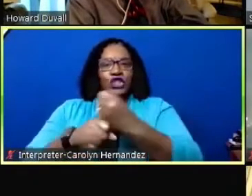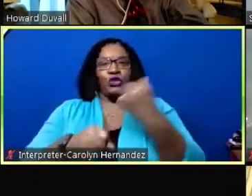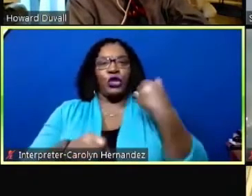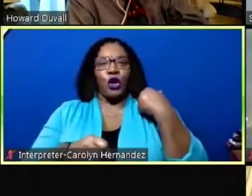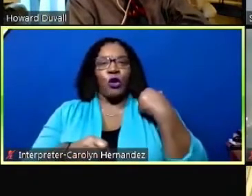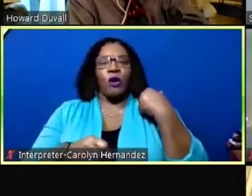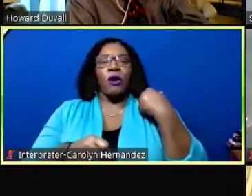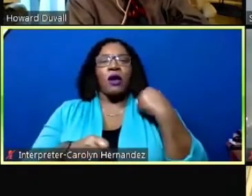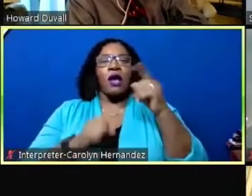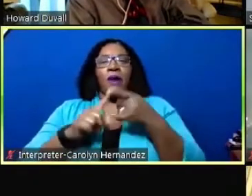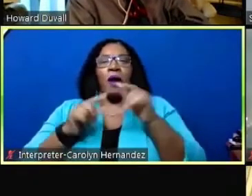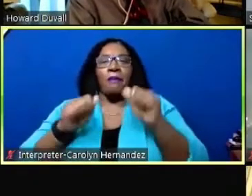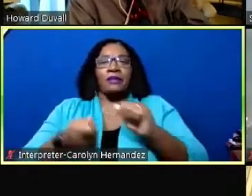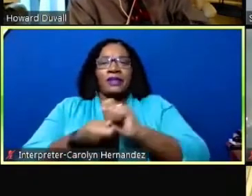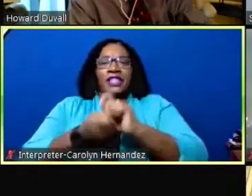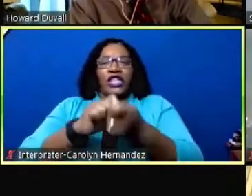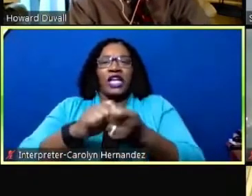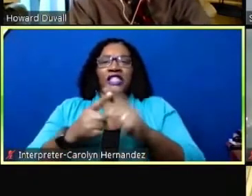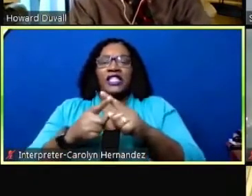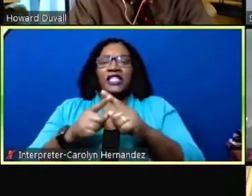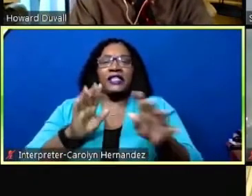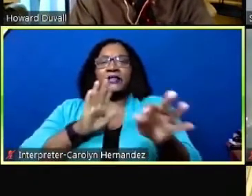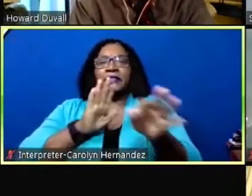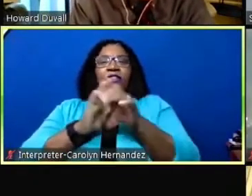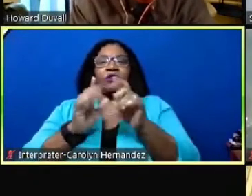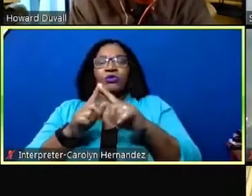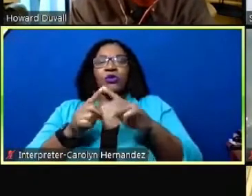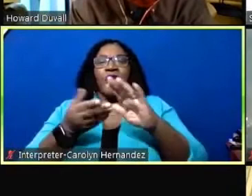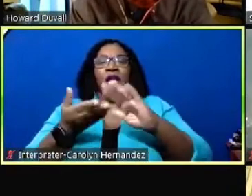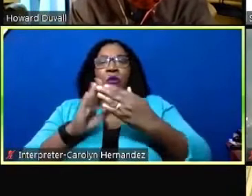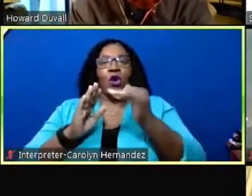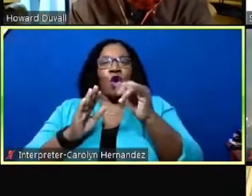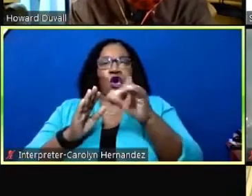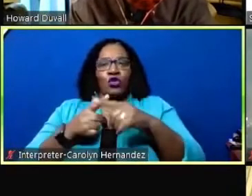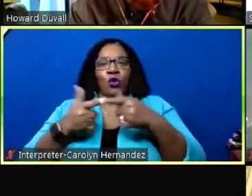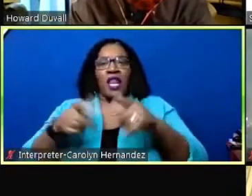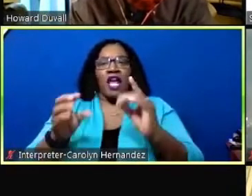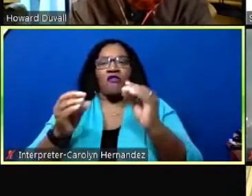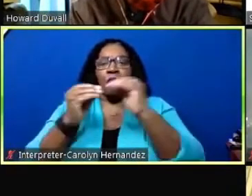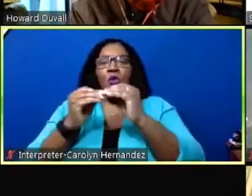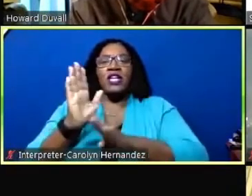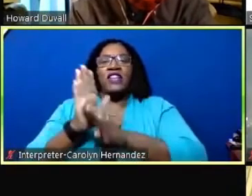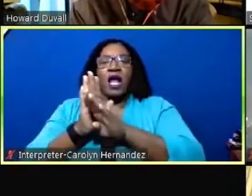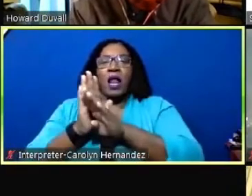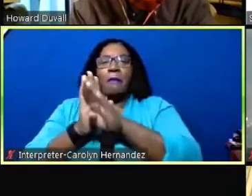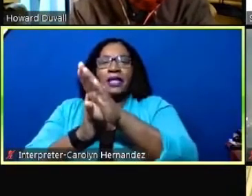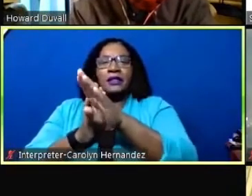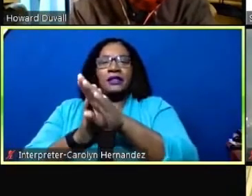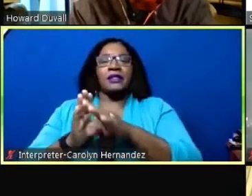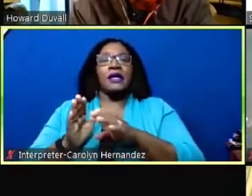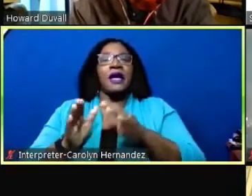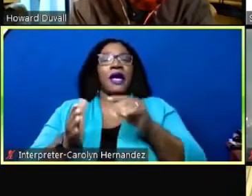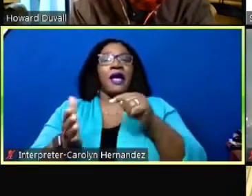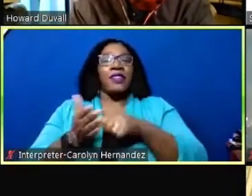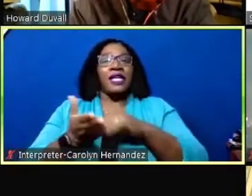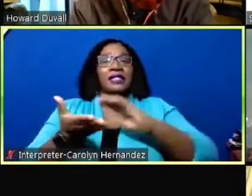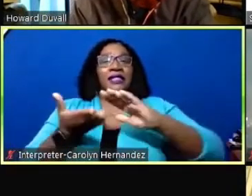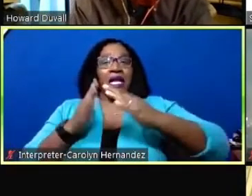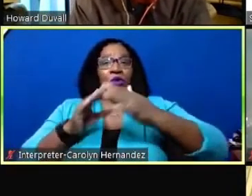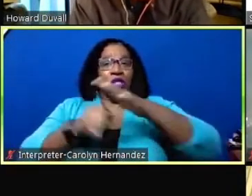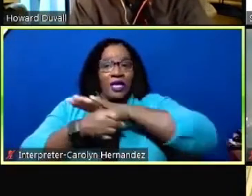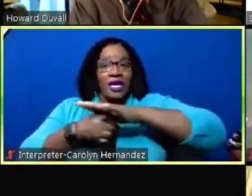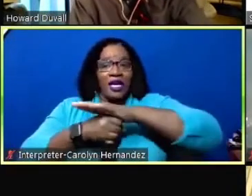possibly changing the designation for the neighborhood to allow for more development this neighborhood uh